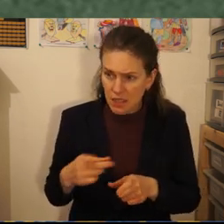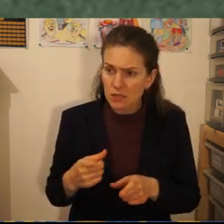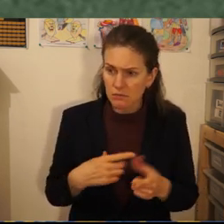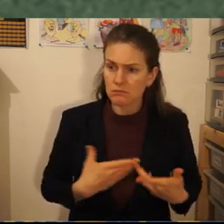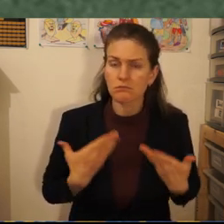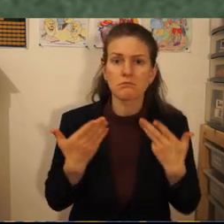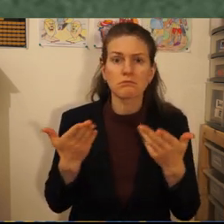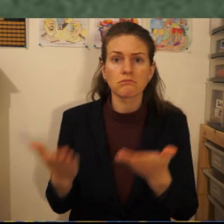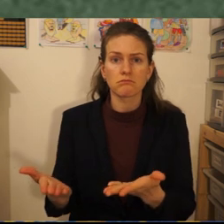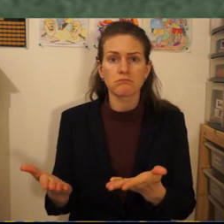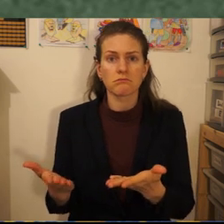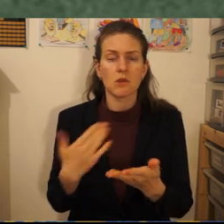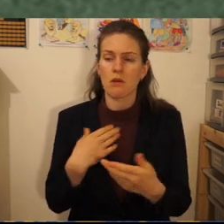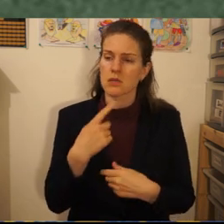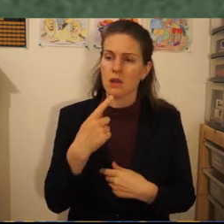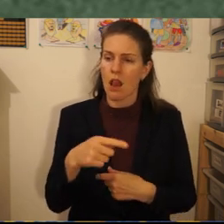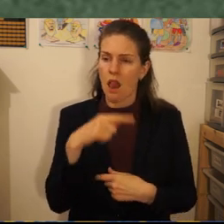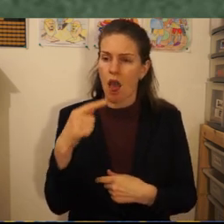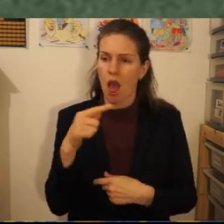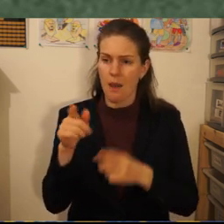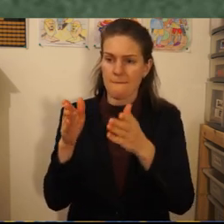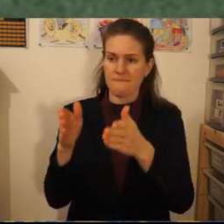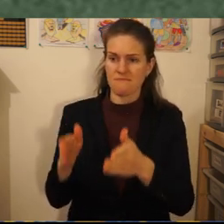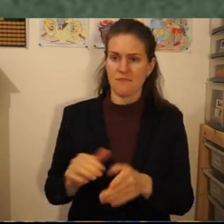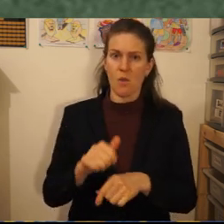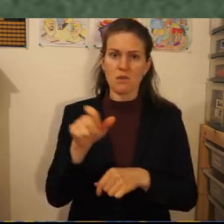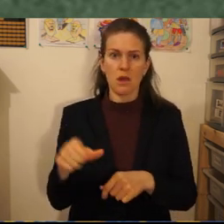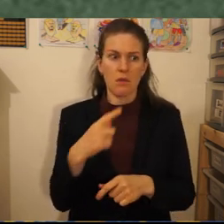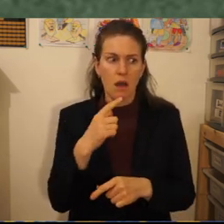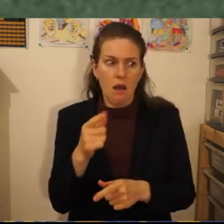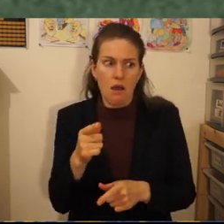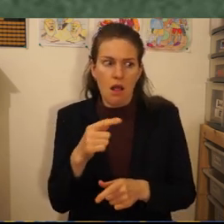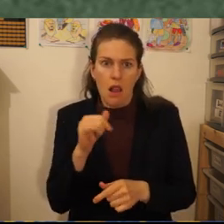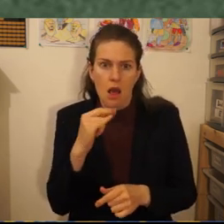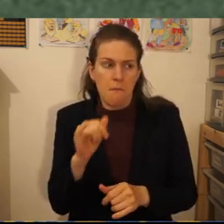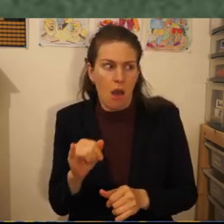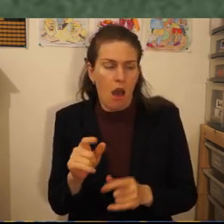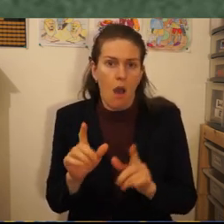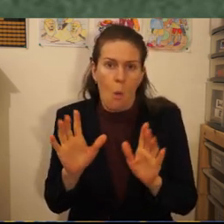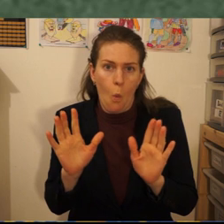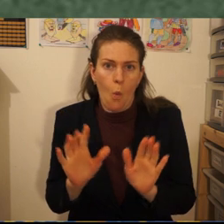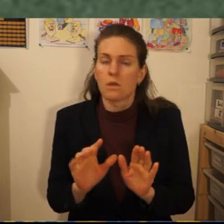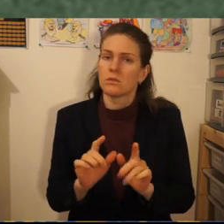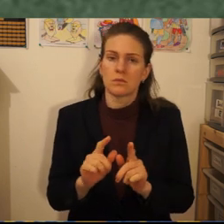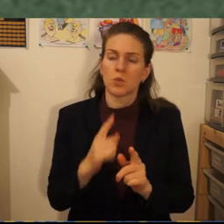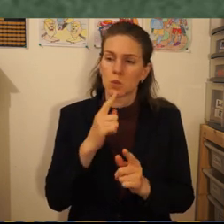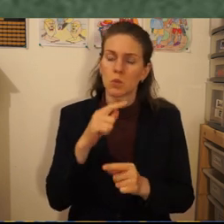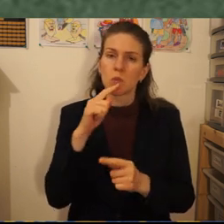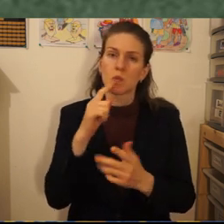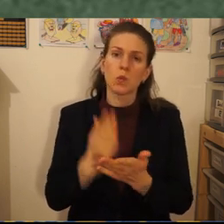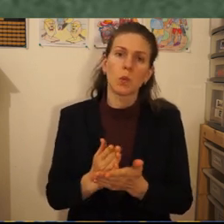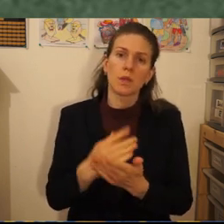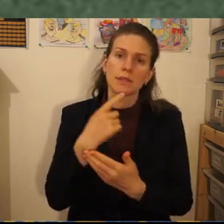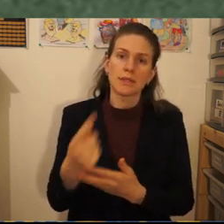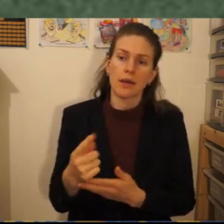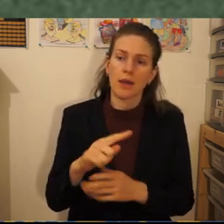we don't tell lies about our neighbours and we are truthful we tell the truth about those